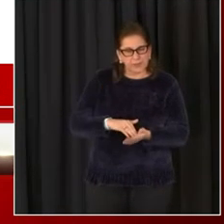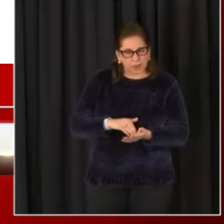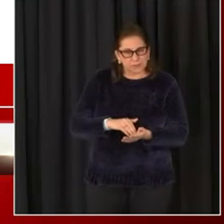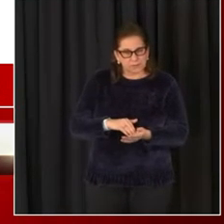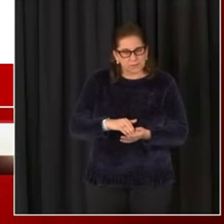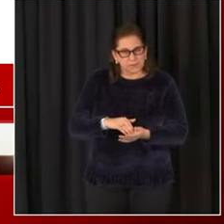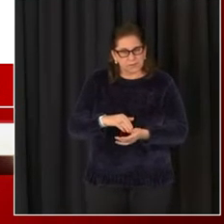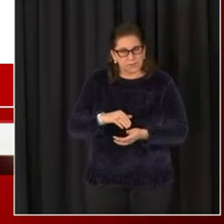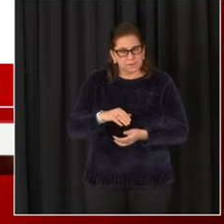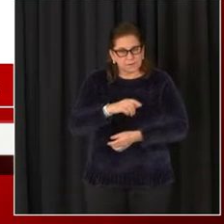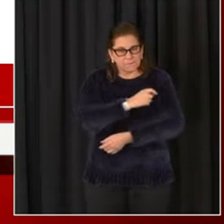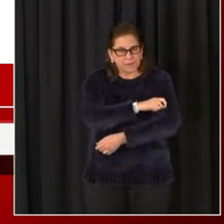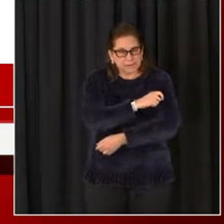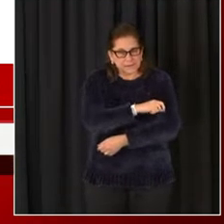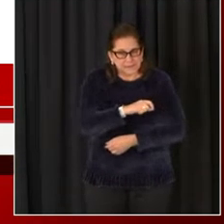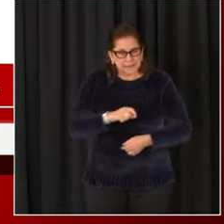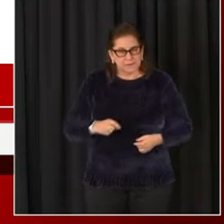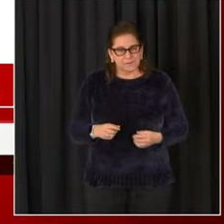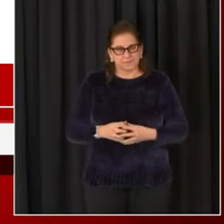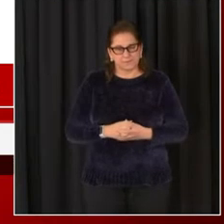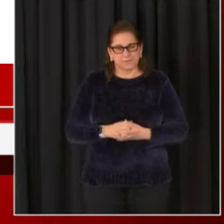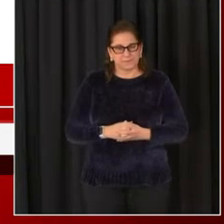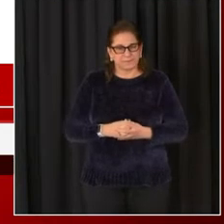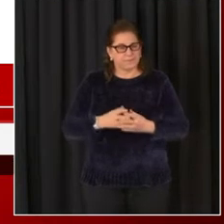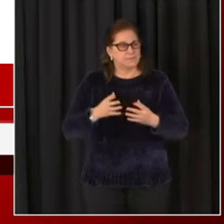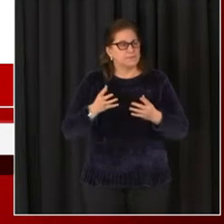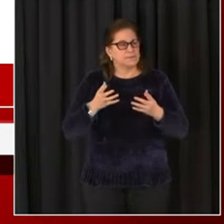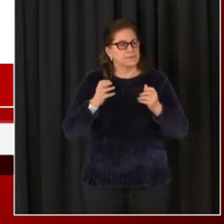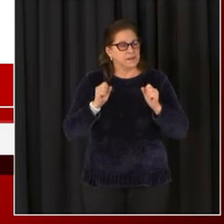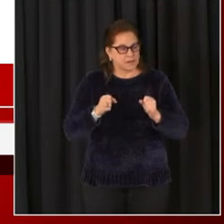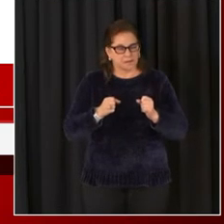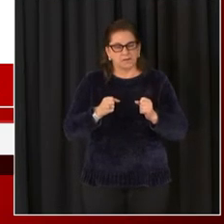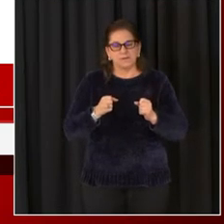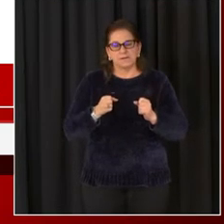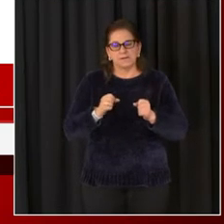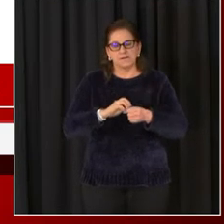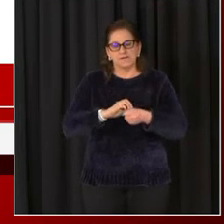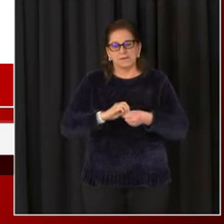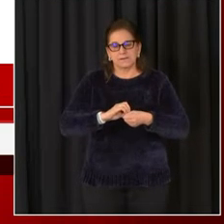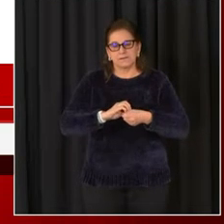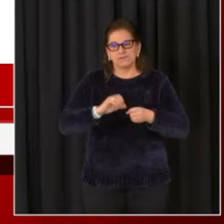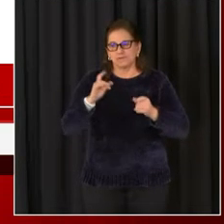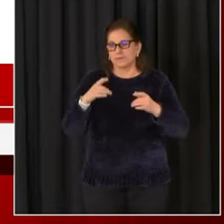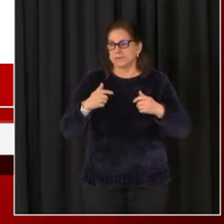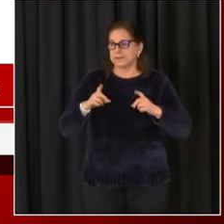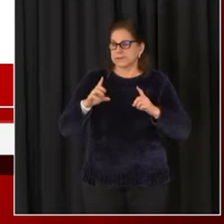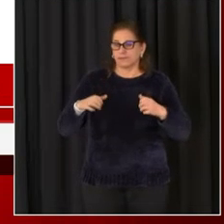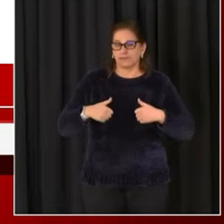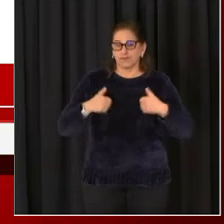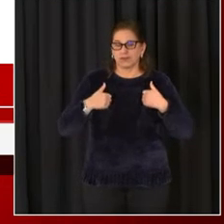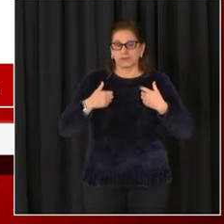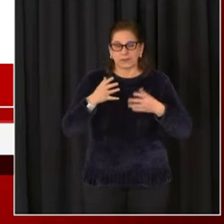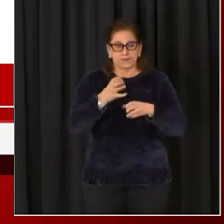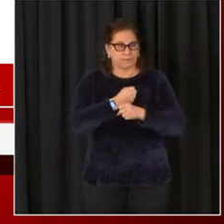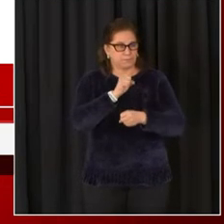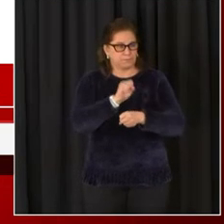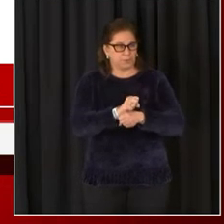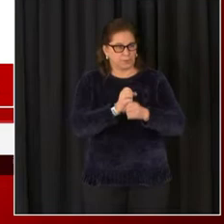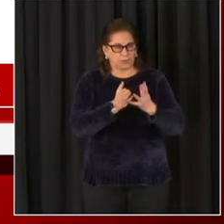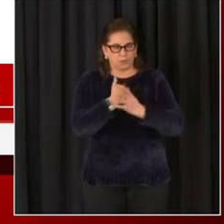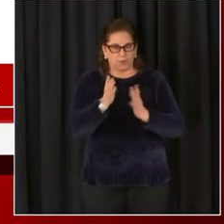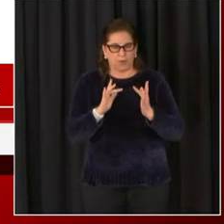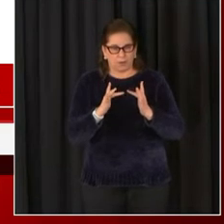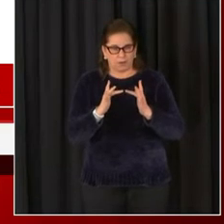available through the Vaccinate D.C. website for D.C. residents over the age of 65